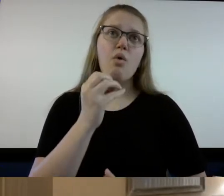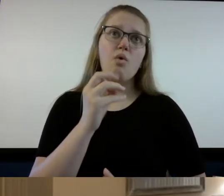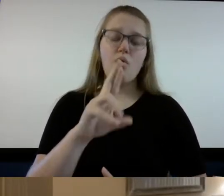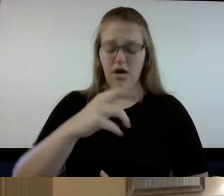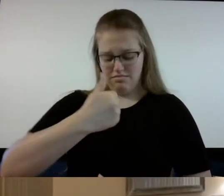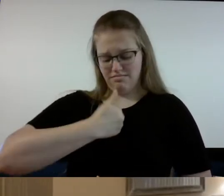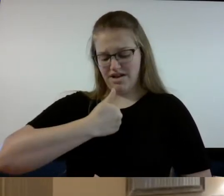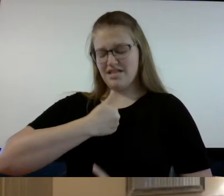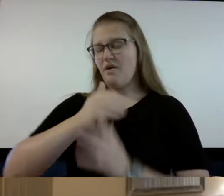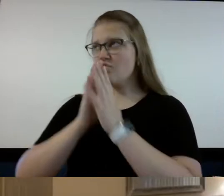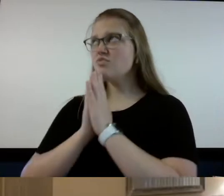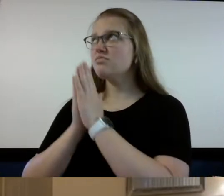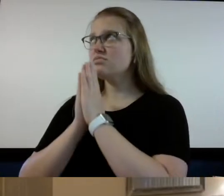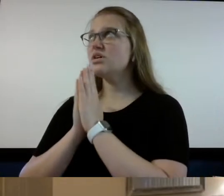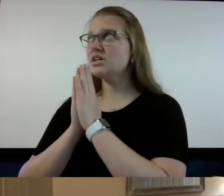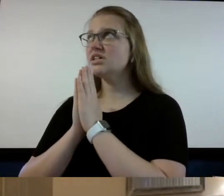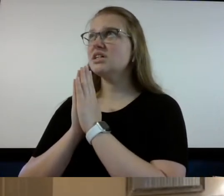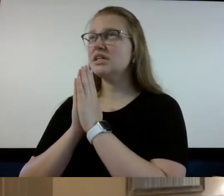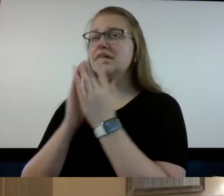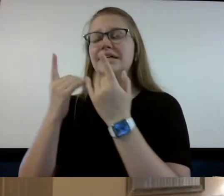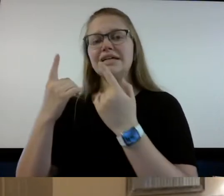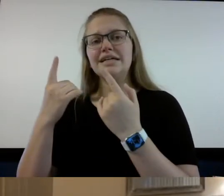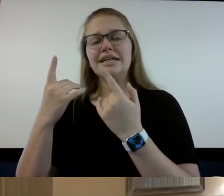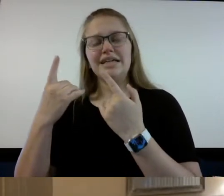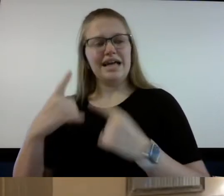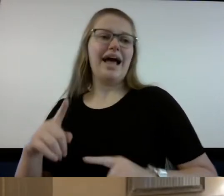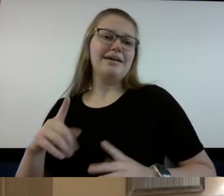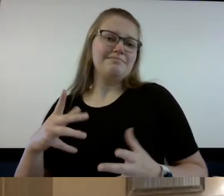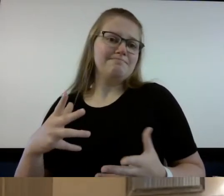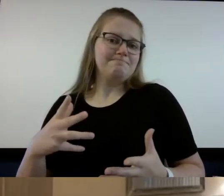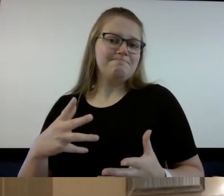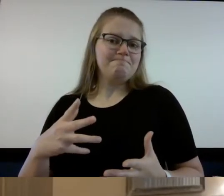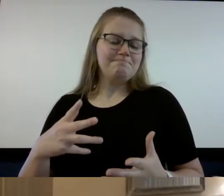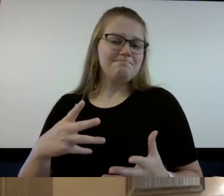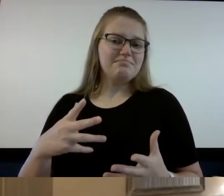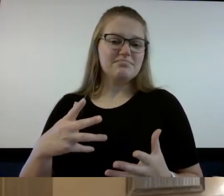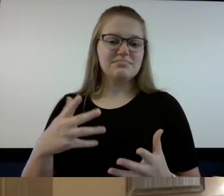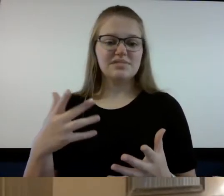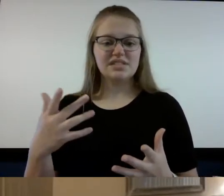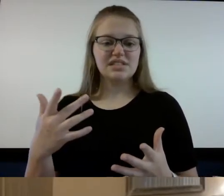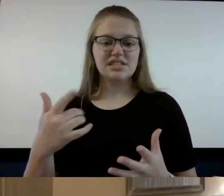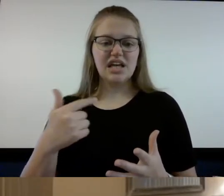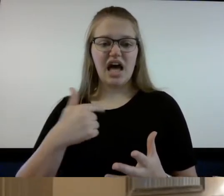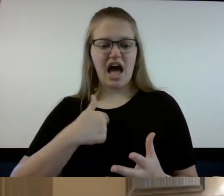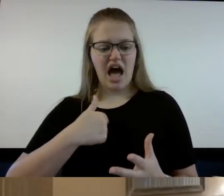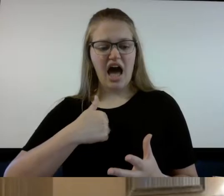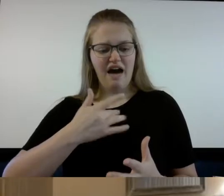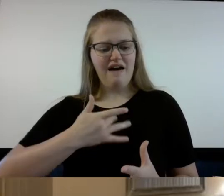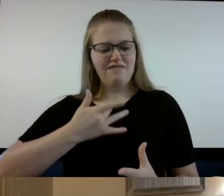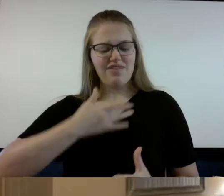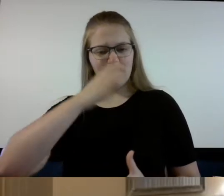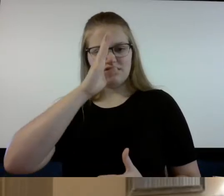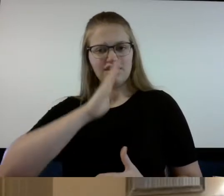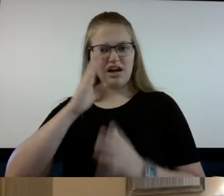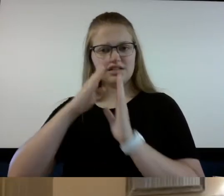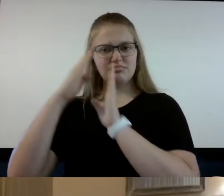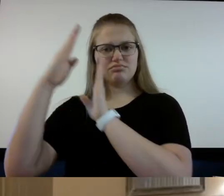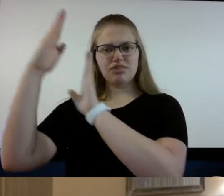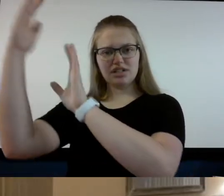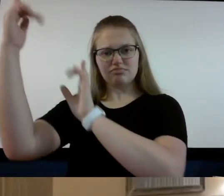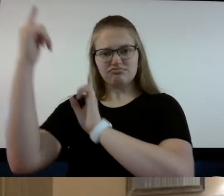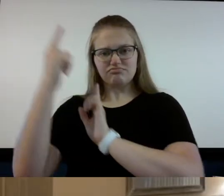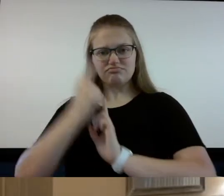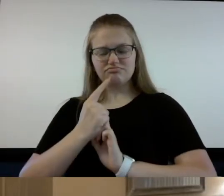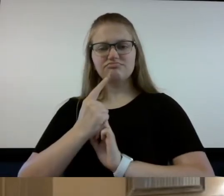myself and I felt the presence of God entered into that place